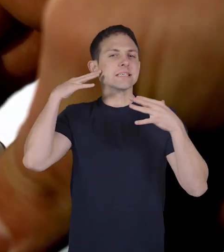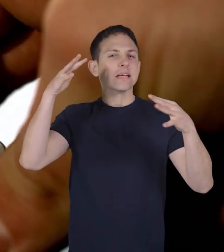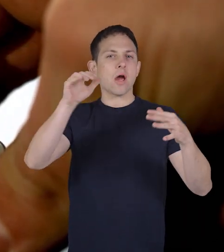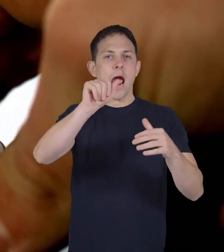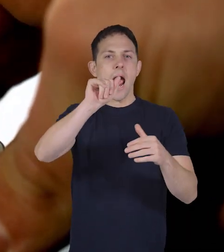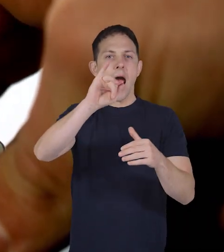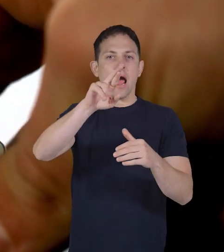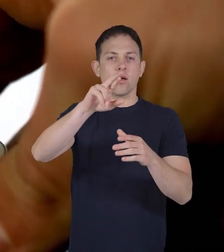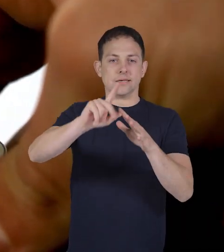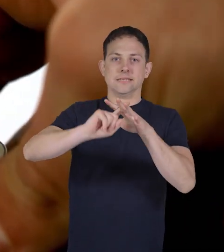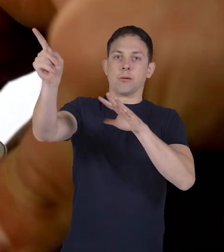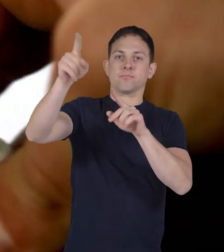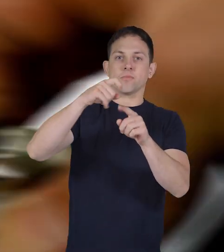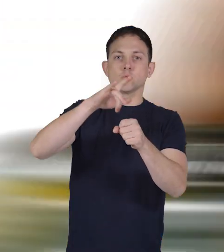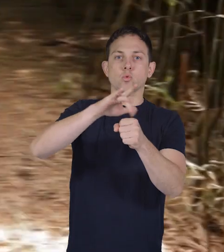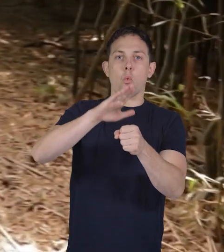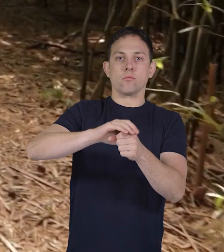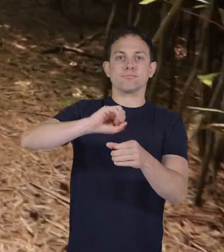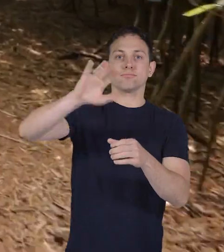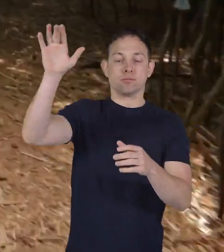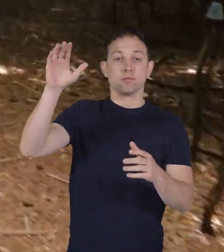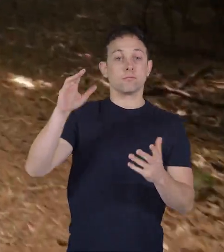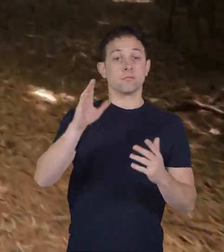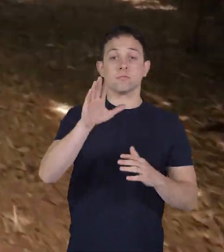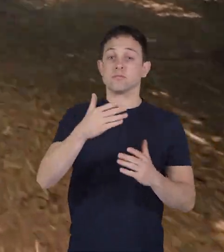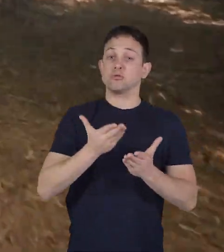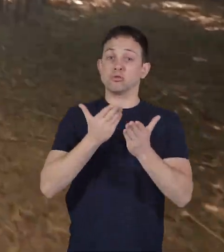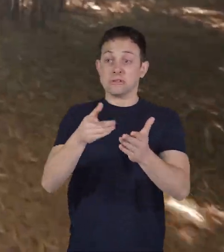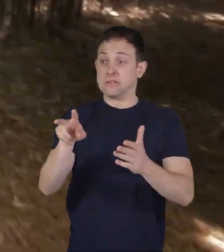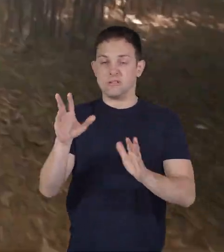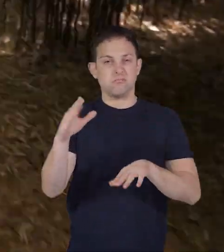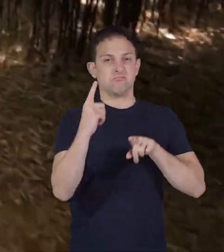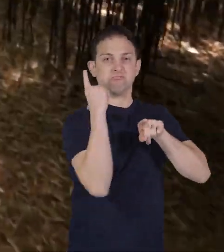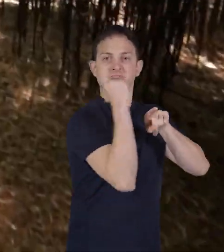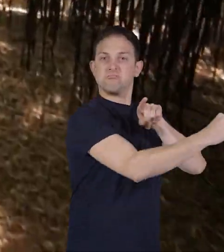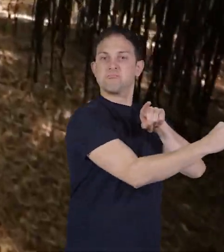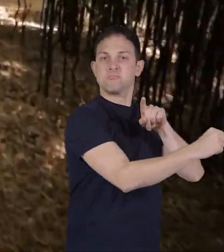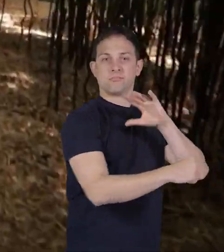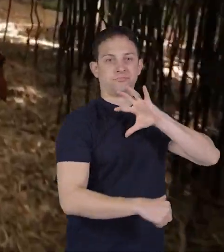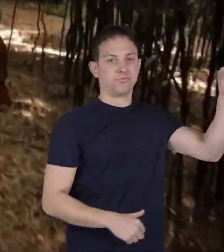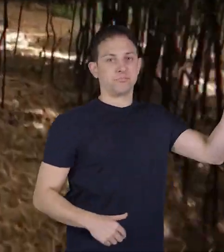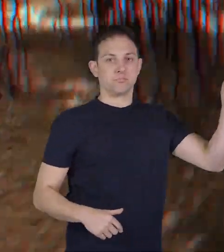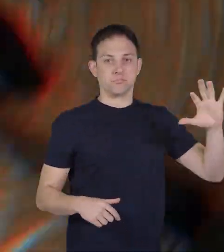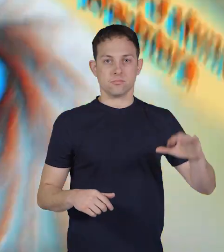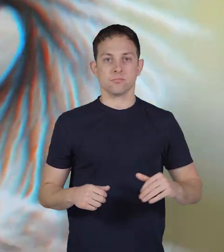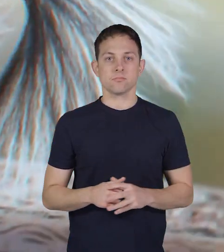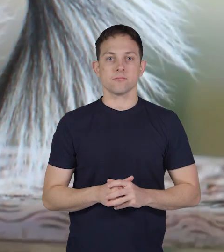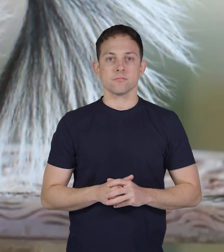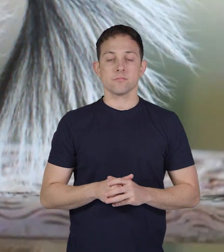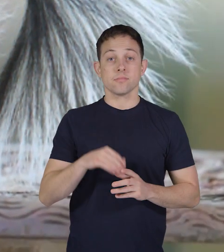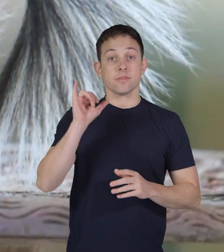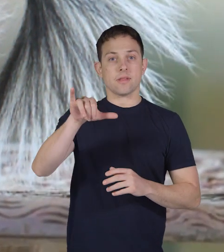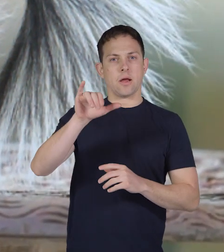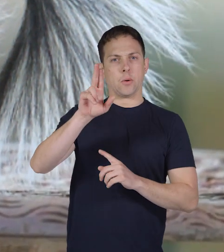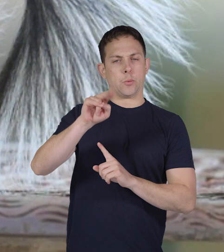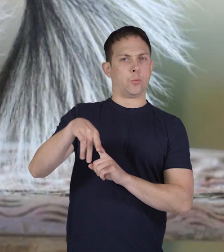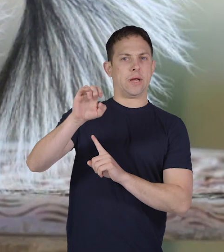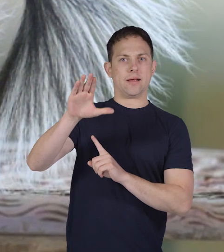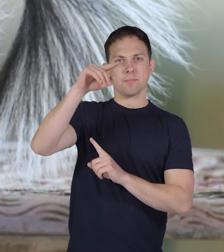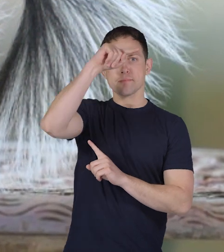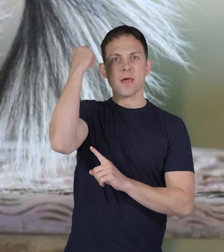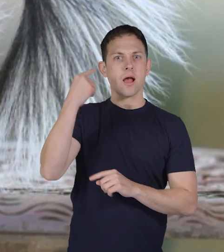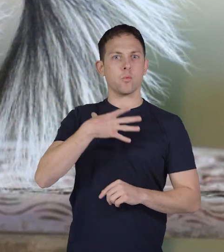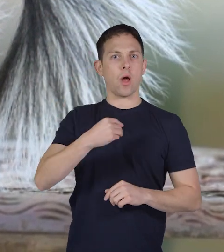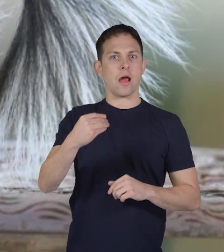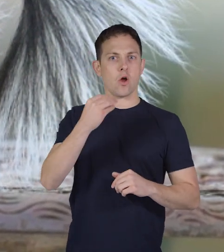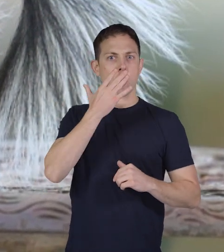sound of air escaping from a soda can run away in the other direction the unique black and